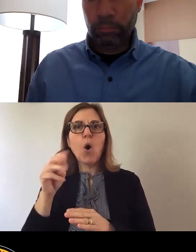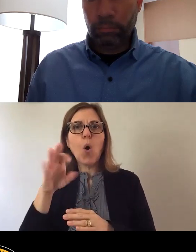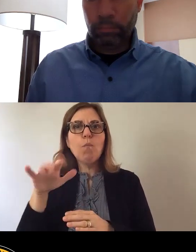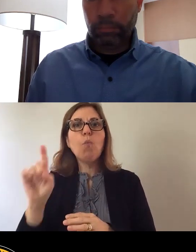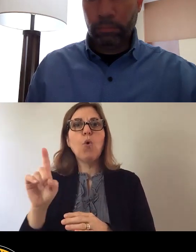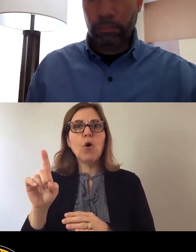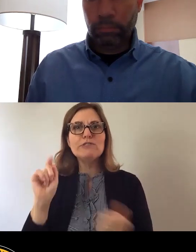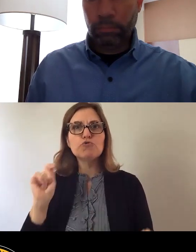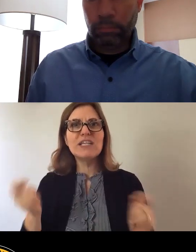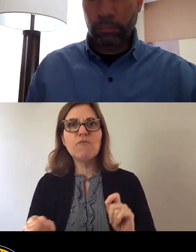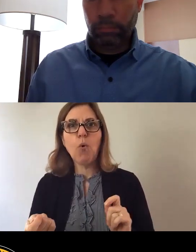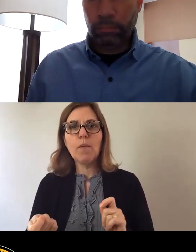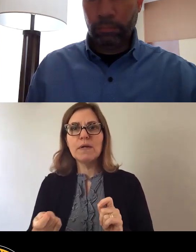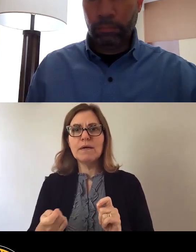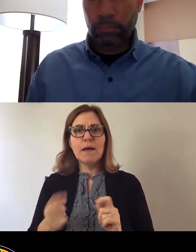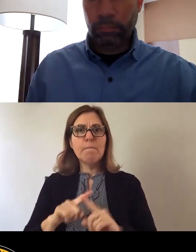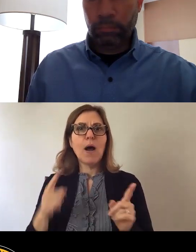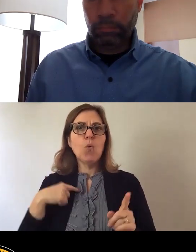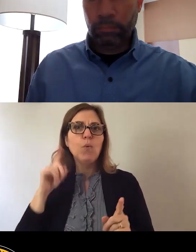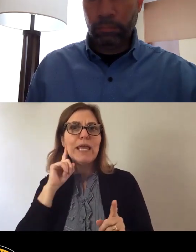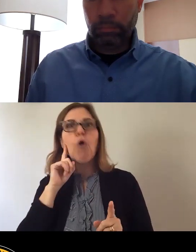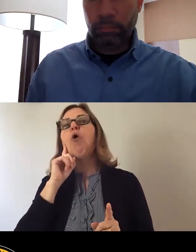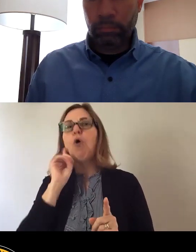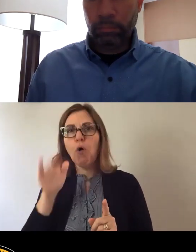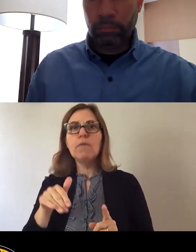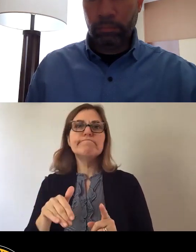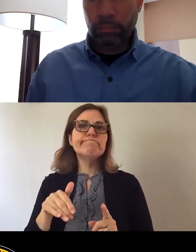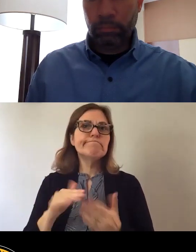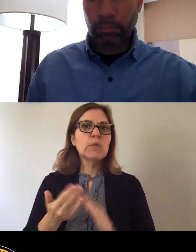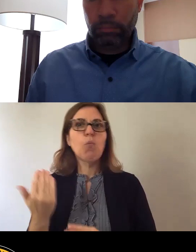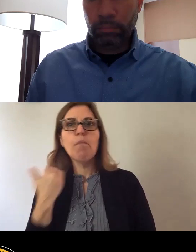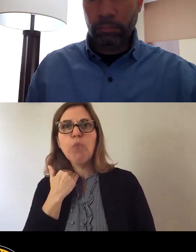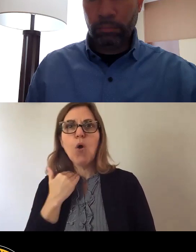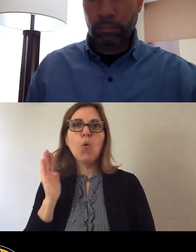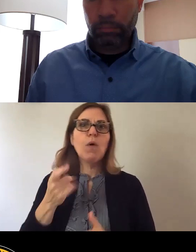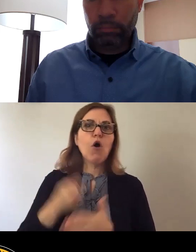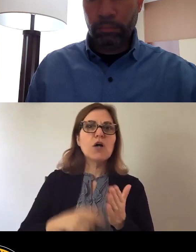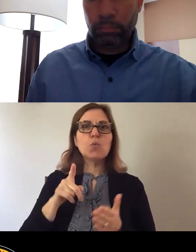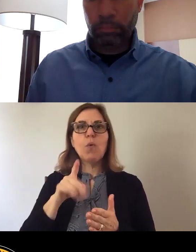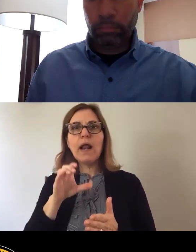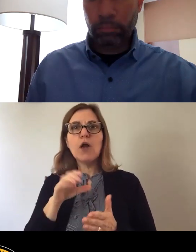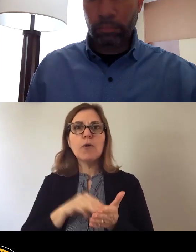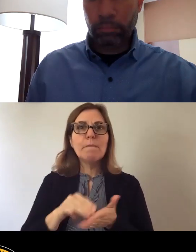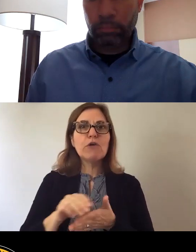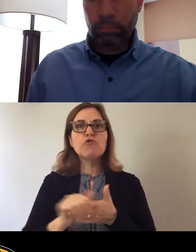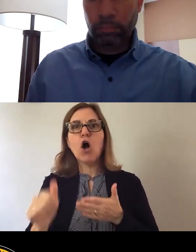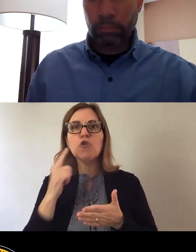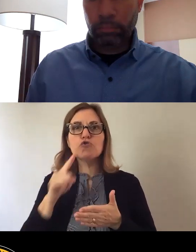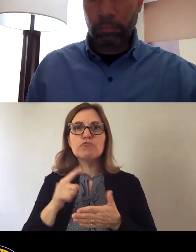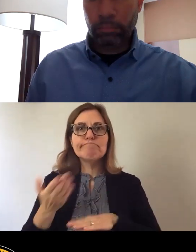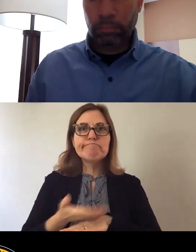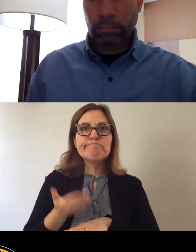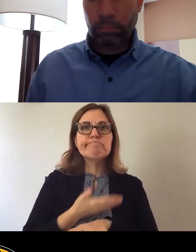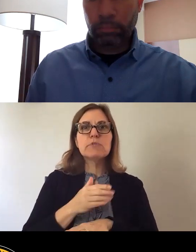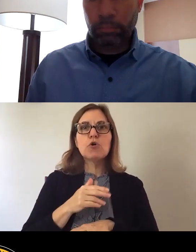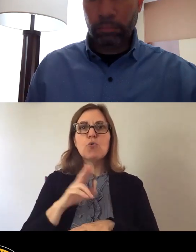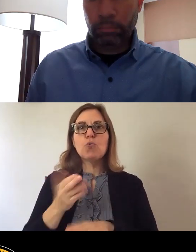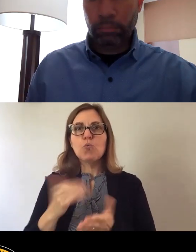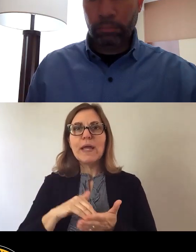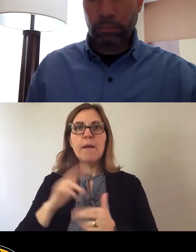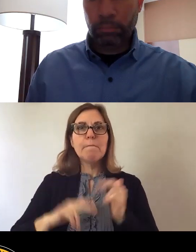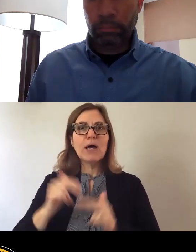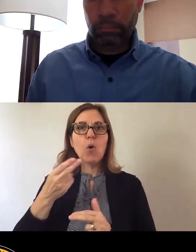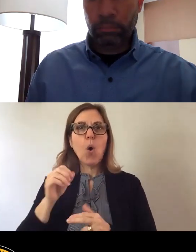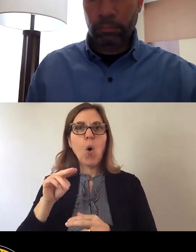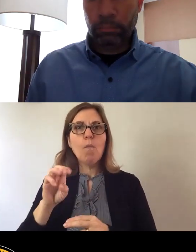broke. Oh, it'll cost a hundred million dollars to rebuild home. And now we have the opportunity to